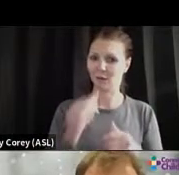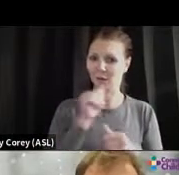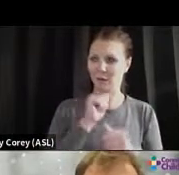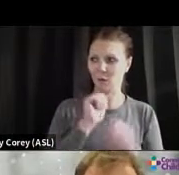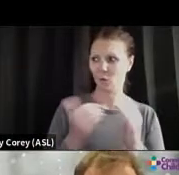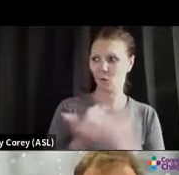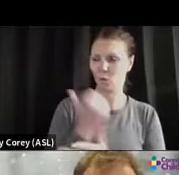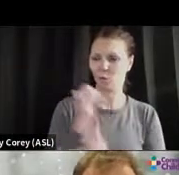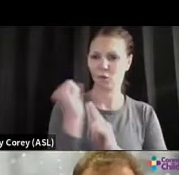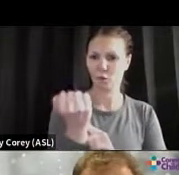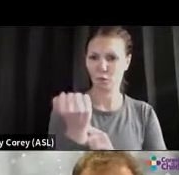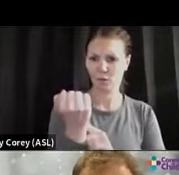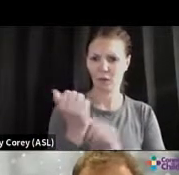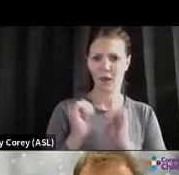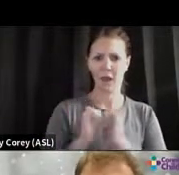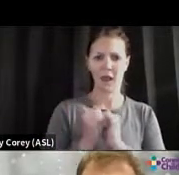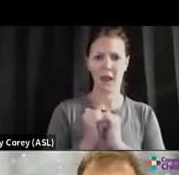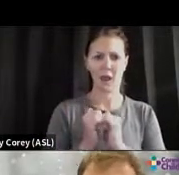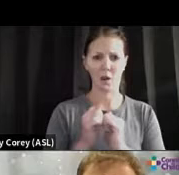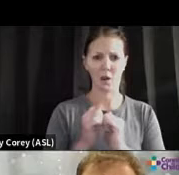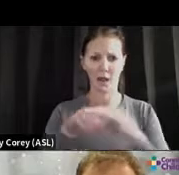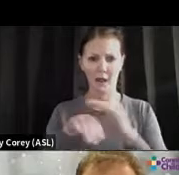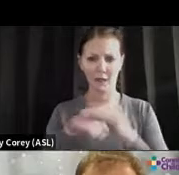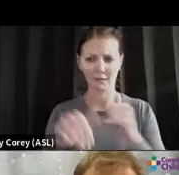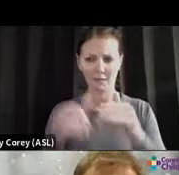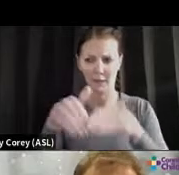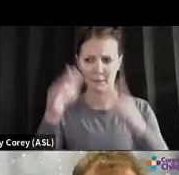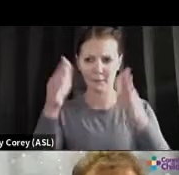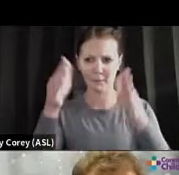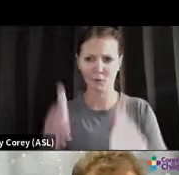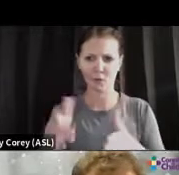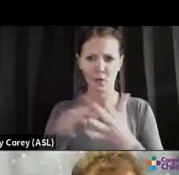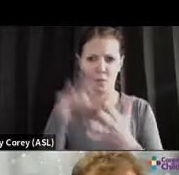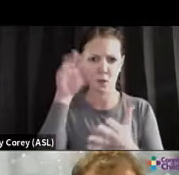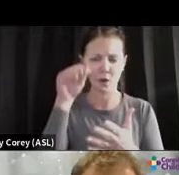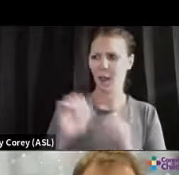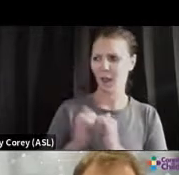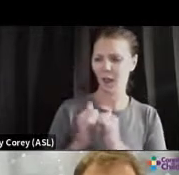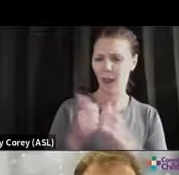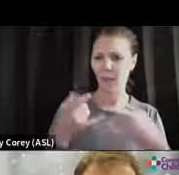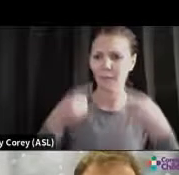-person learning? How do we learn how to use face masks? And how do we help all of our kids do the same?